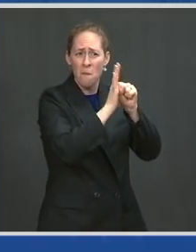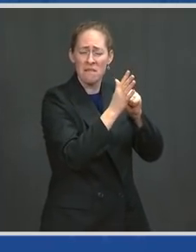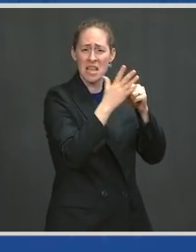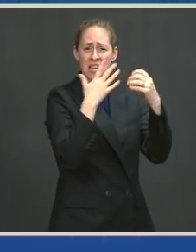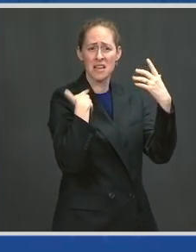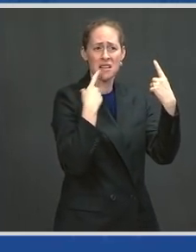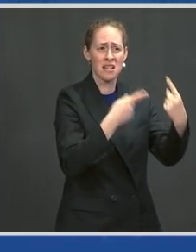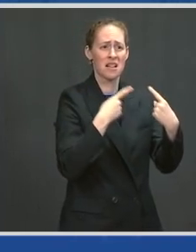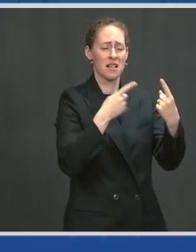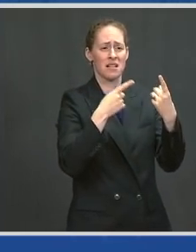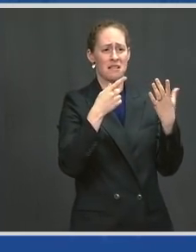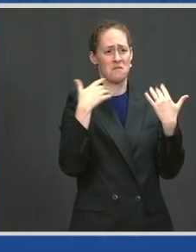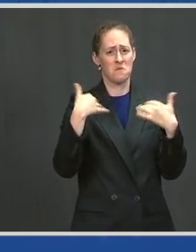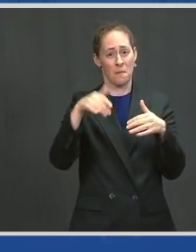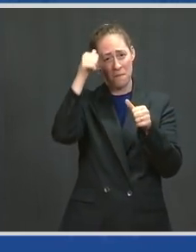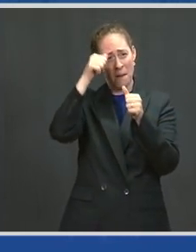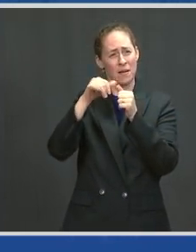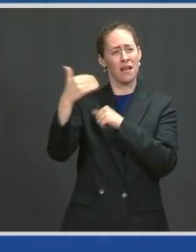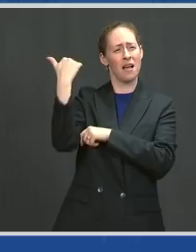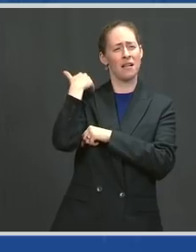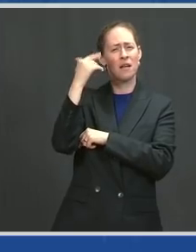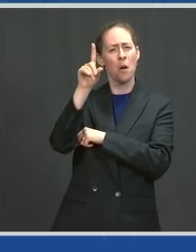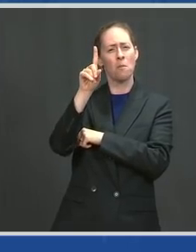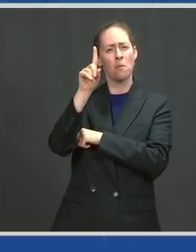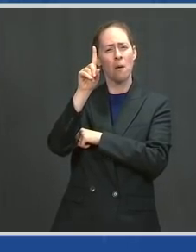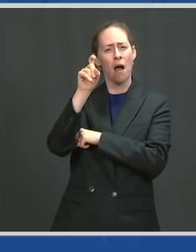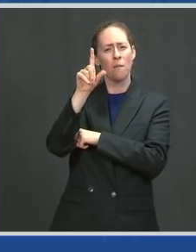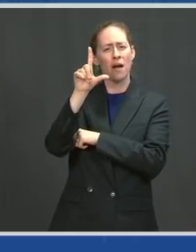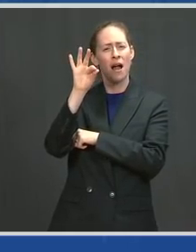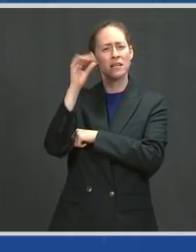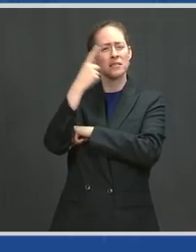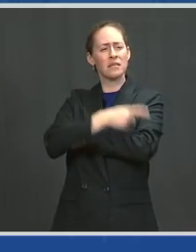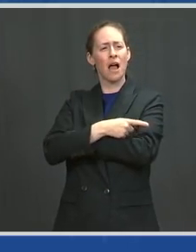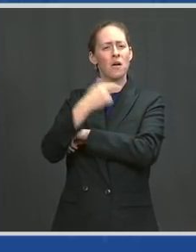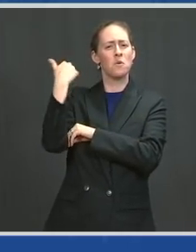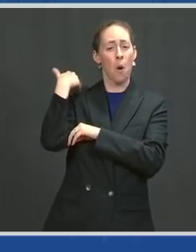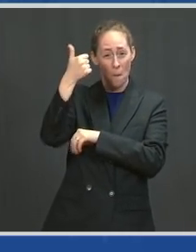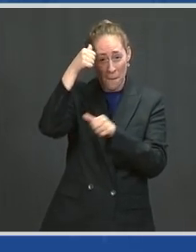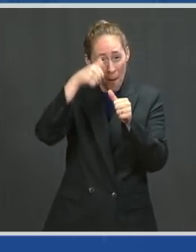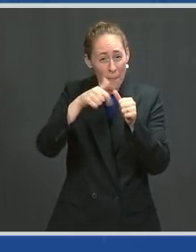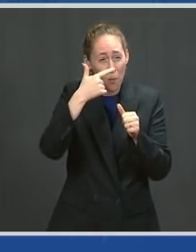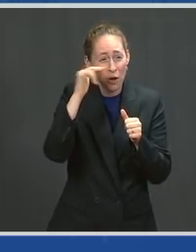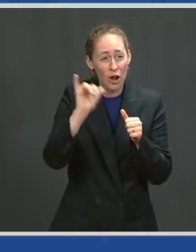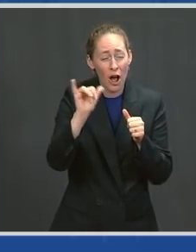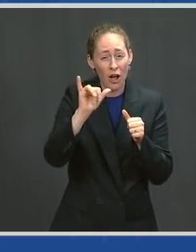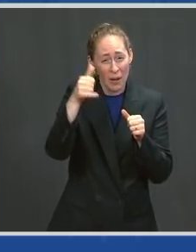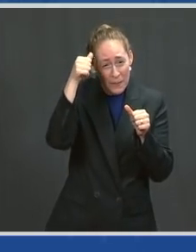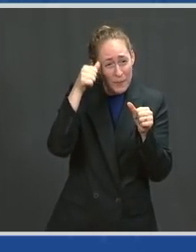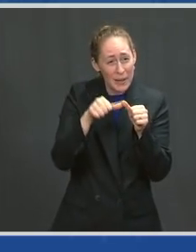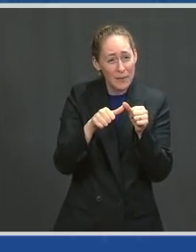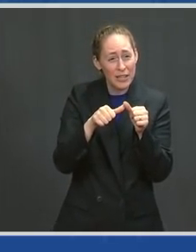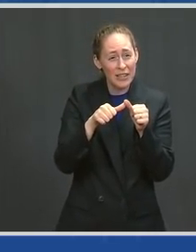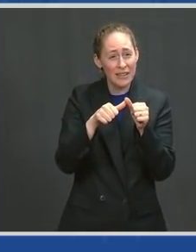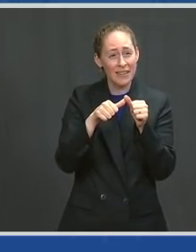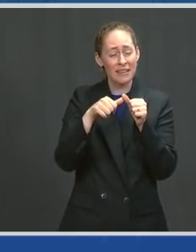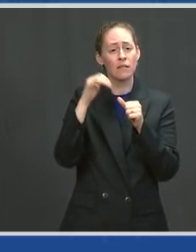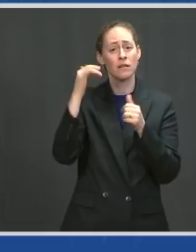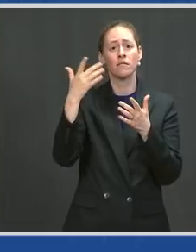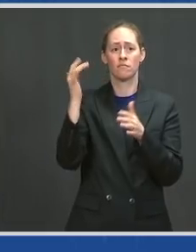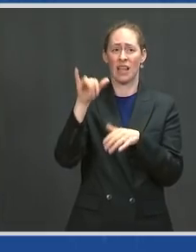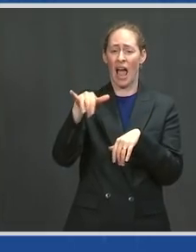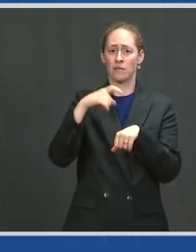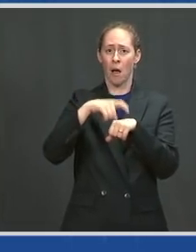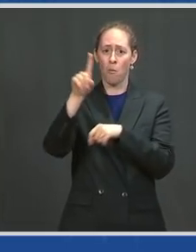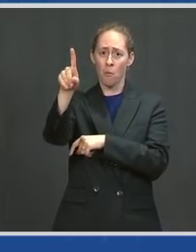When I took office, we were averaging 184,000 cases per day nationwide. Here in